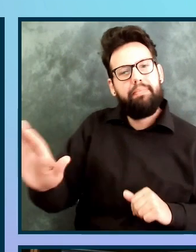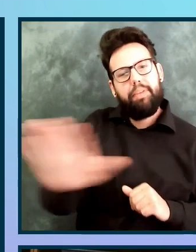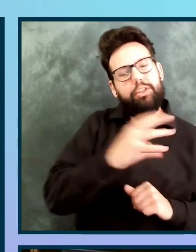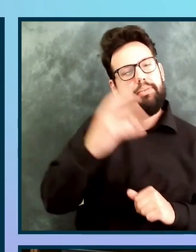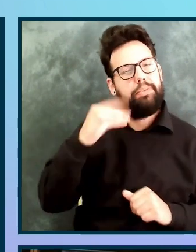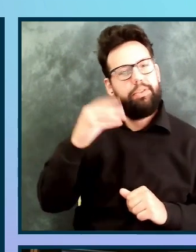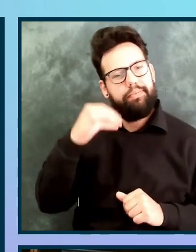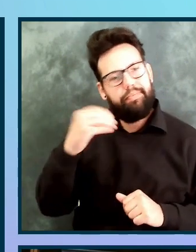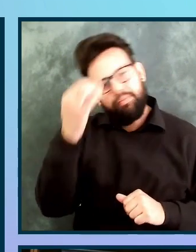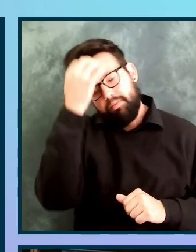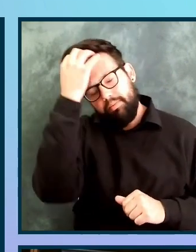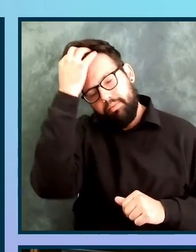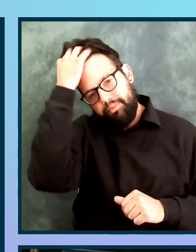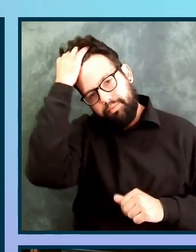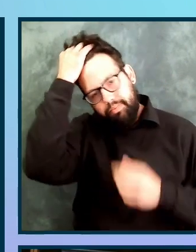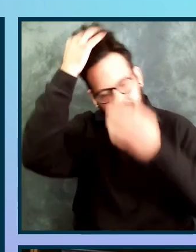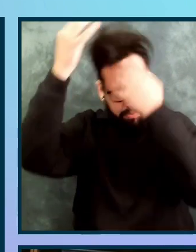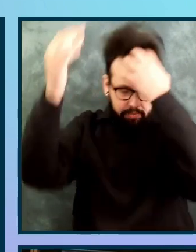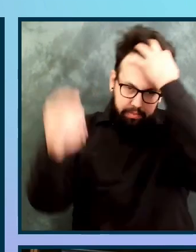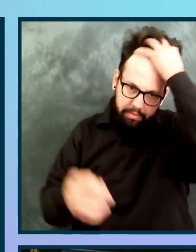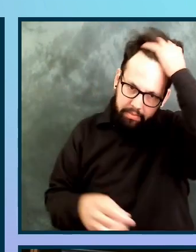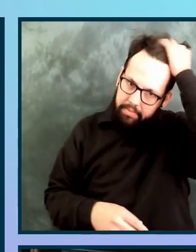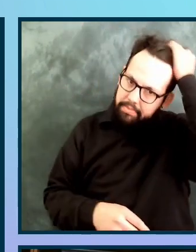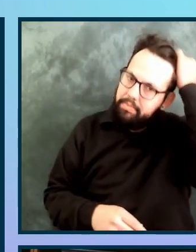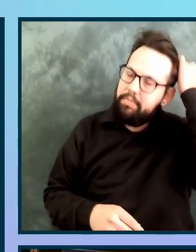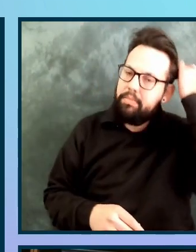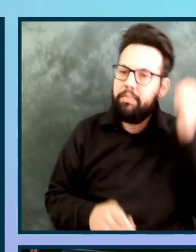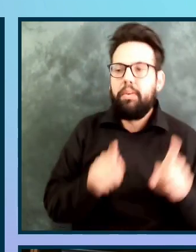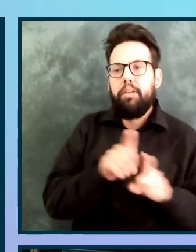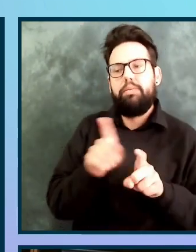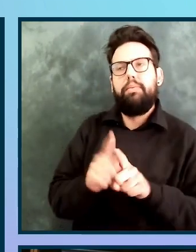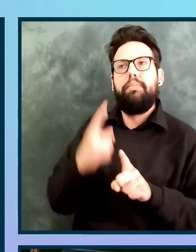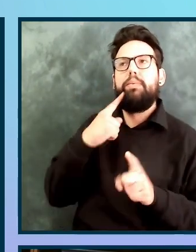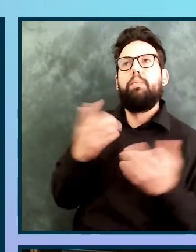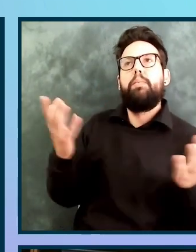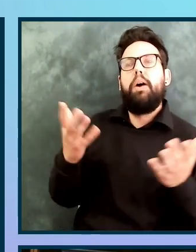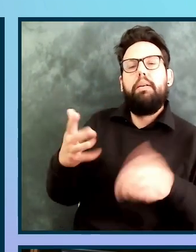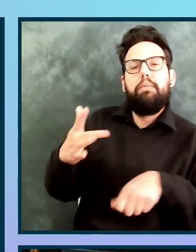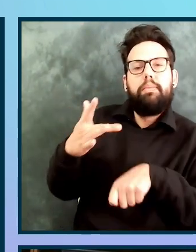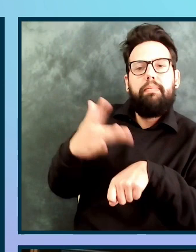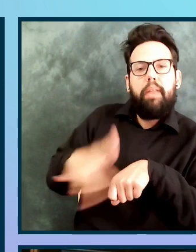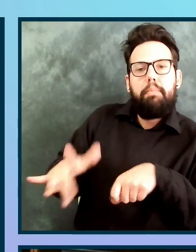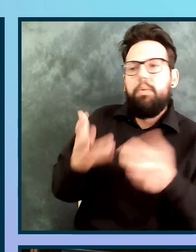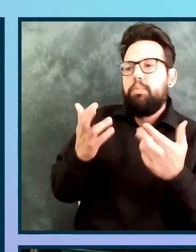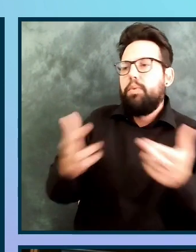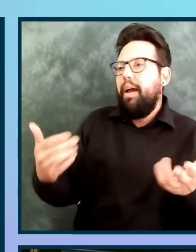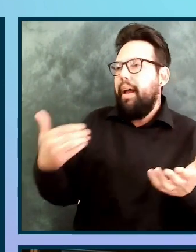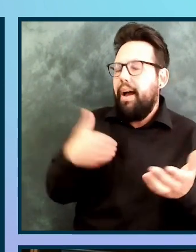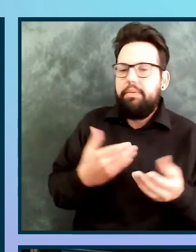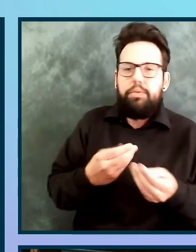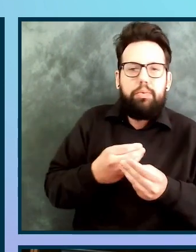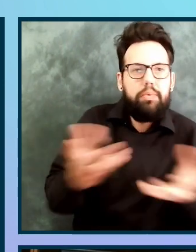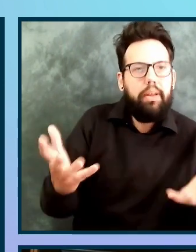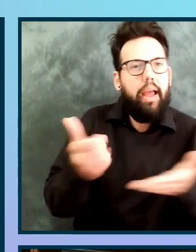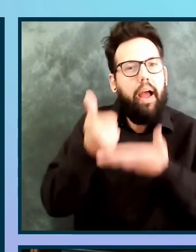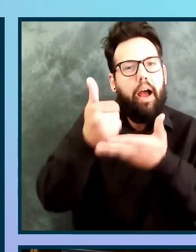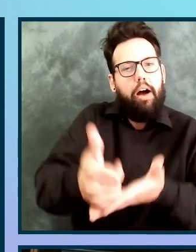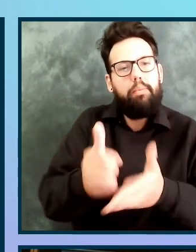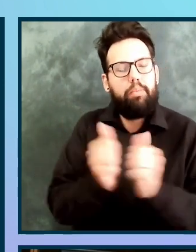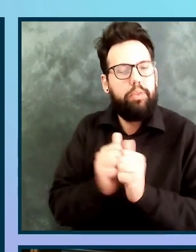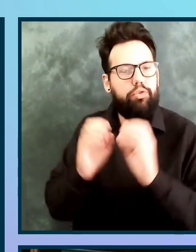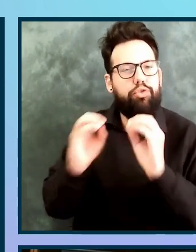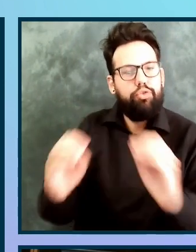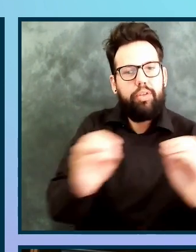to gain additional knowledge and the resources that are available for education and training. And in keeping in mind, it is equally